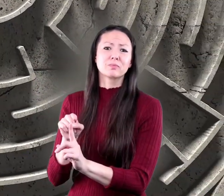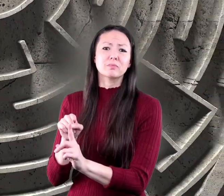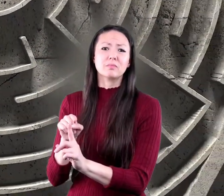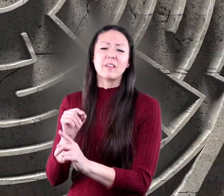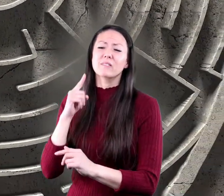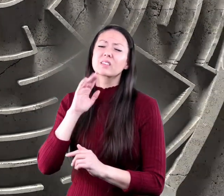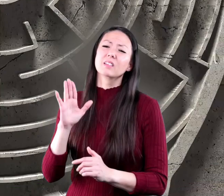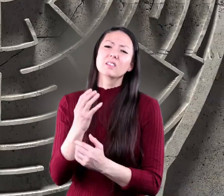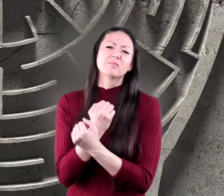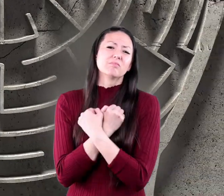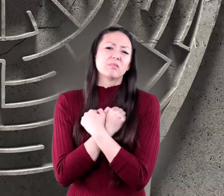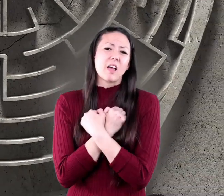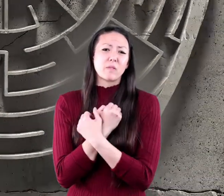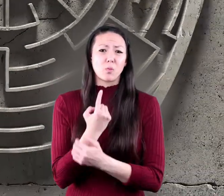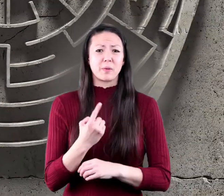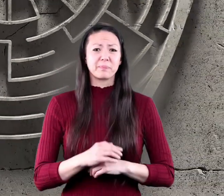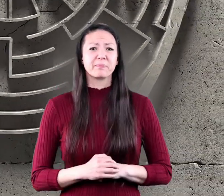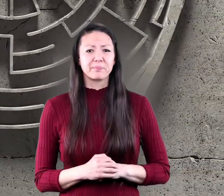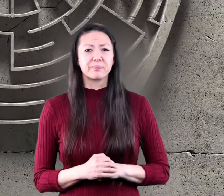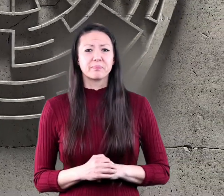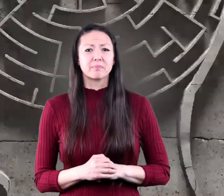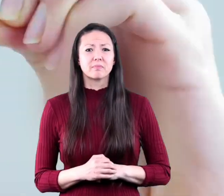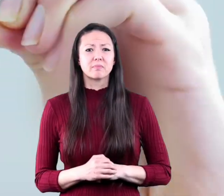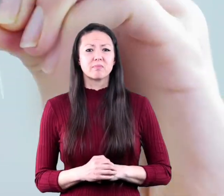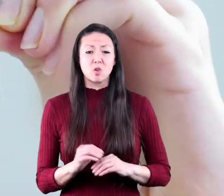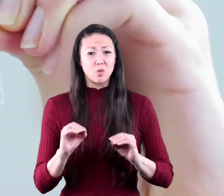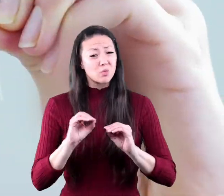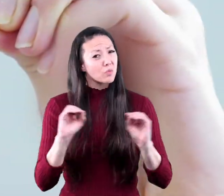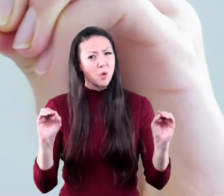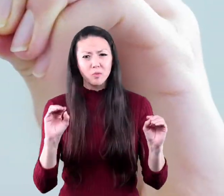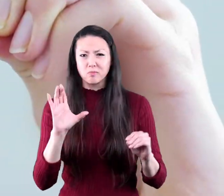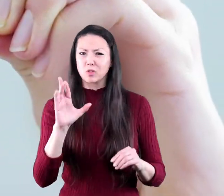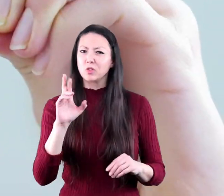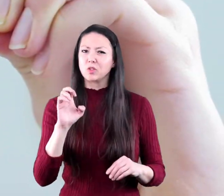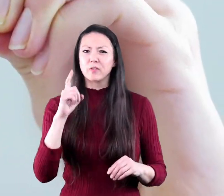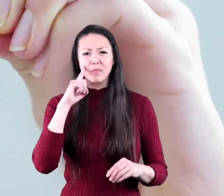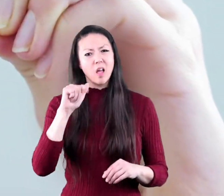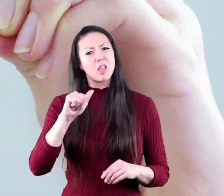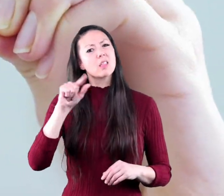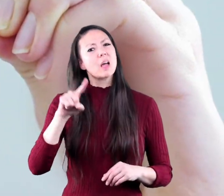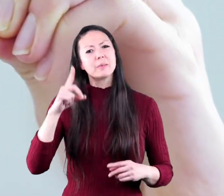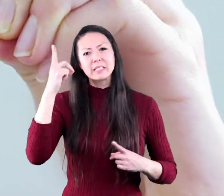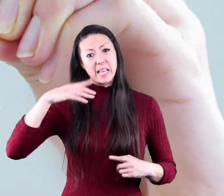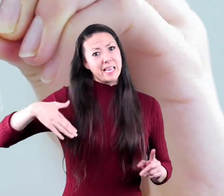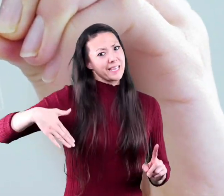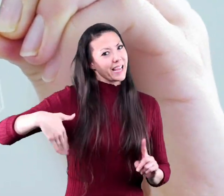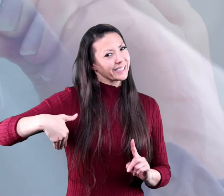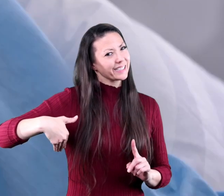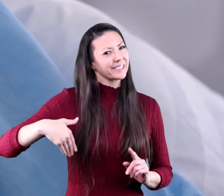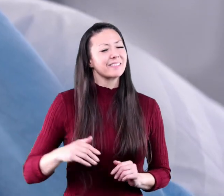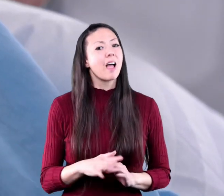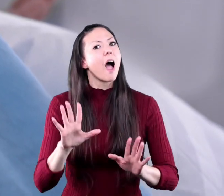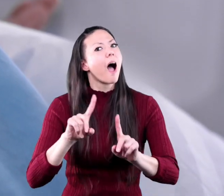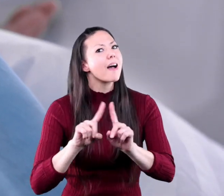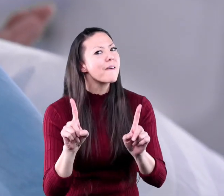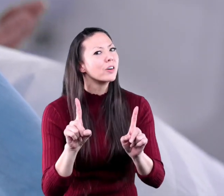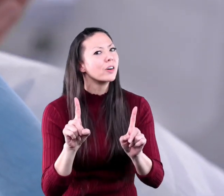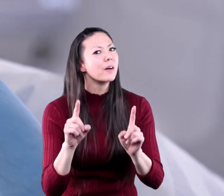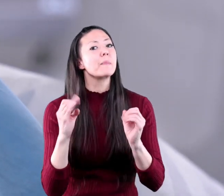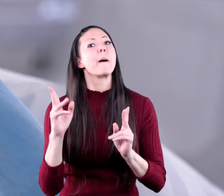as well as for their loved ones there is no cure for Alzheimer's disease yet however